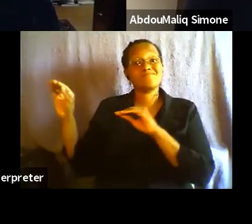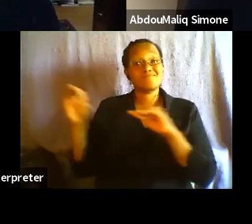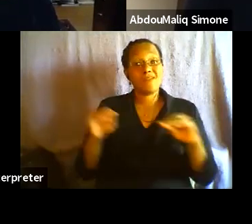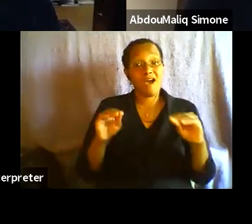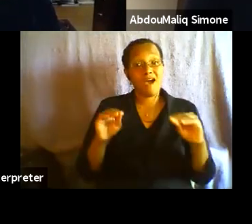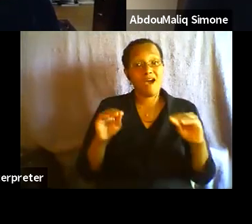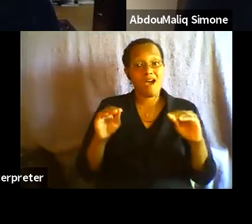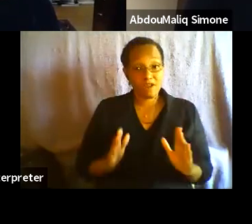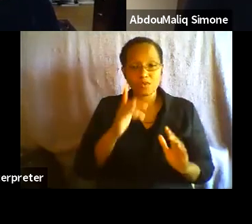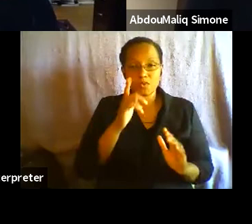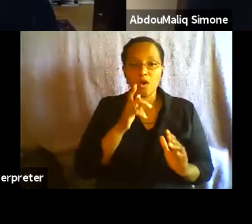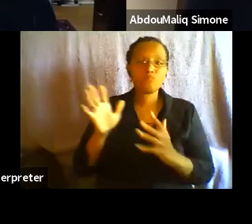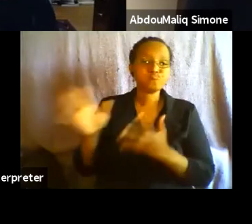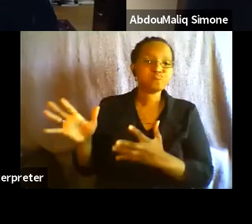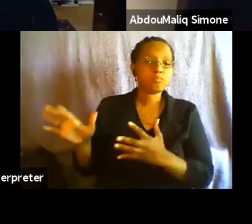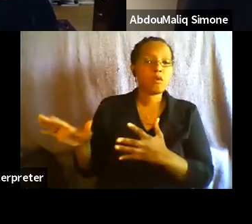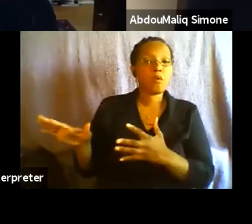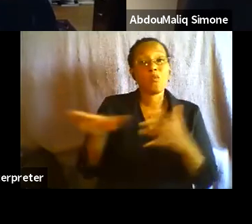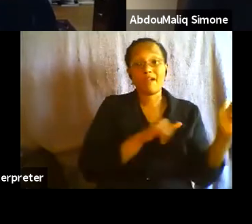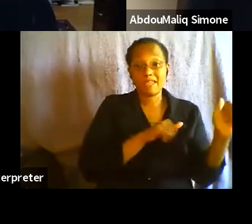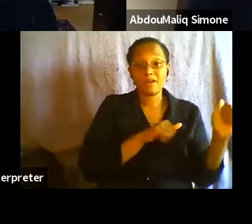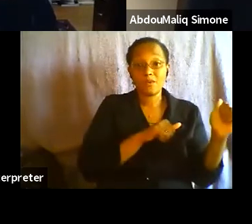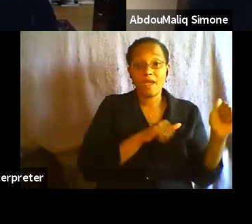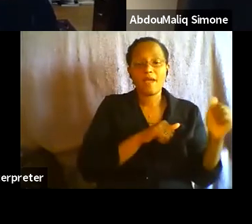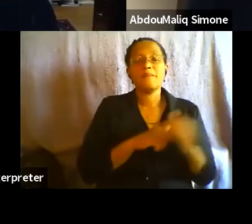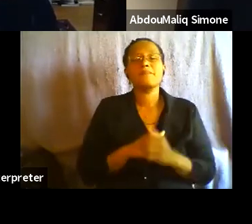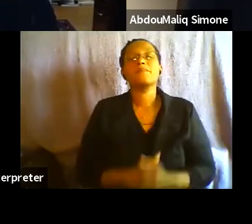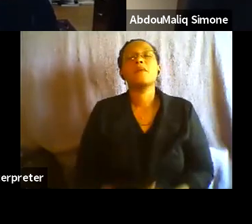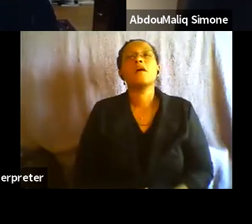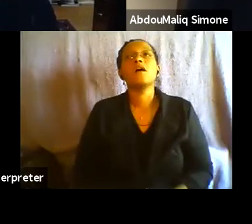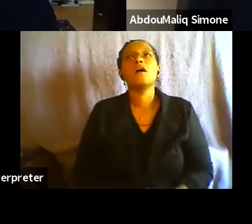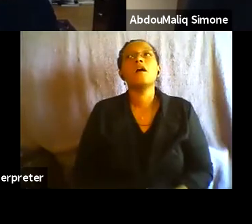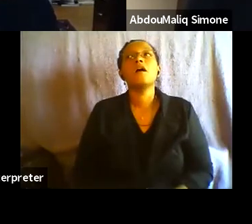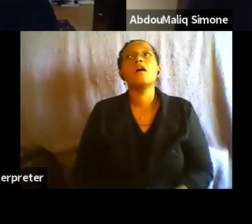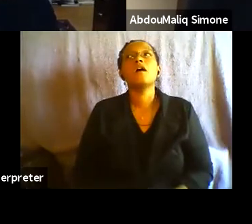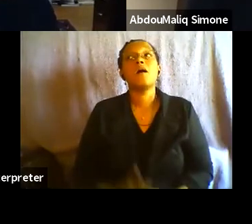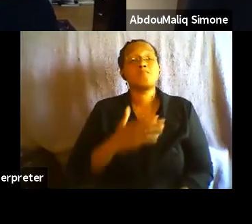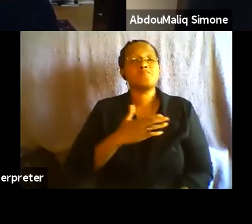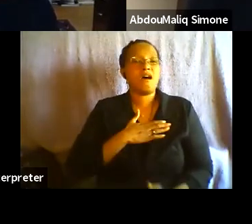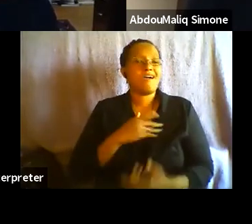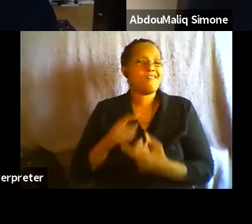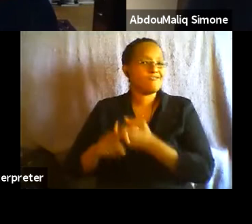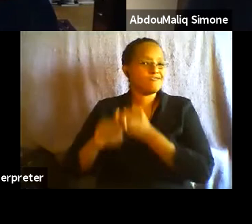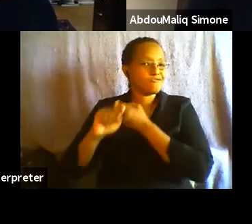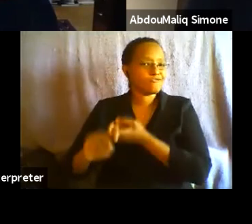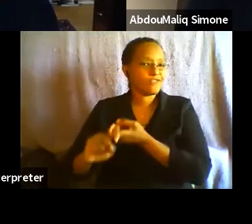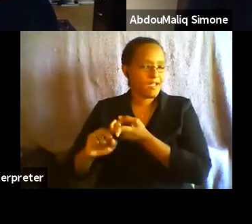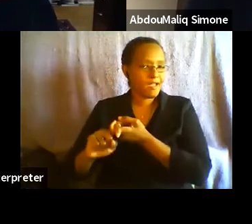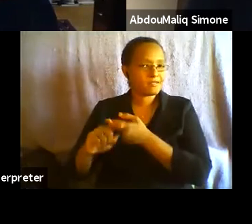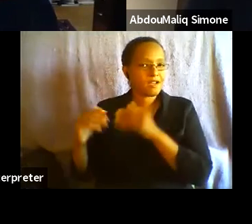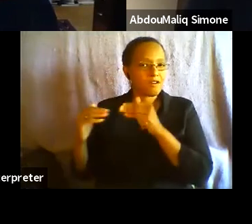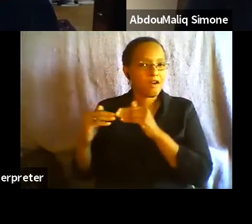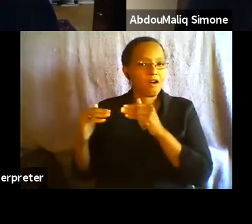my good friend and colleague, Anant Marengati, at